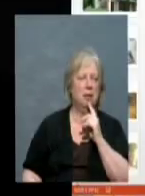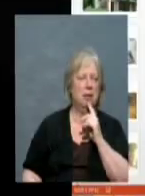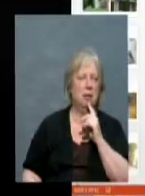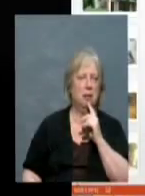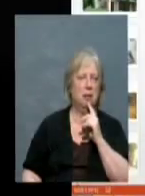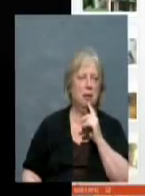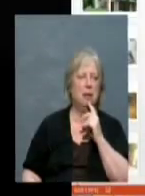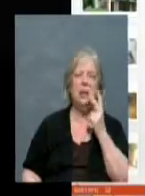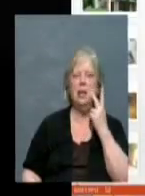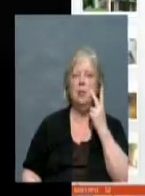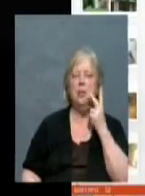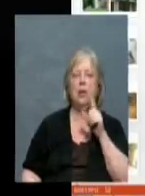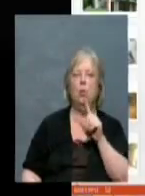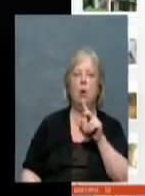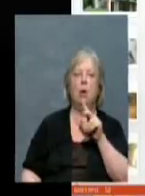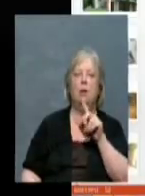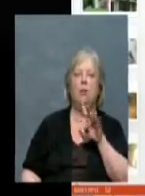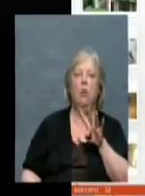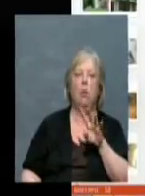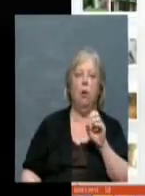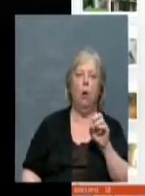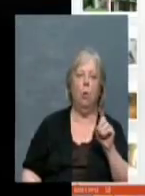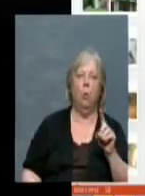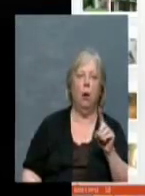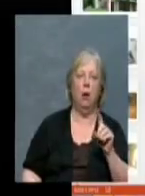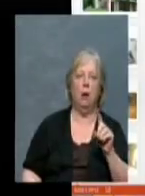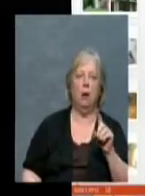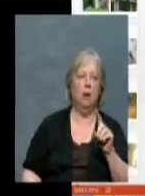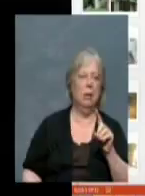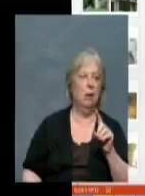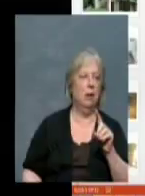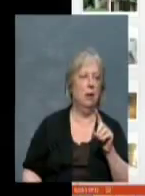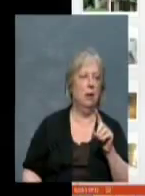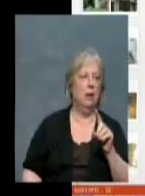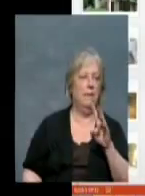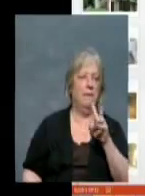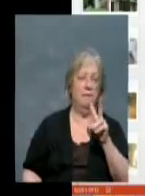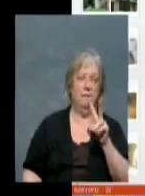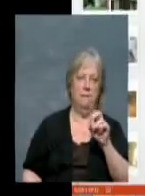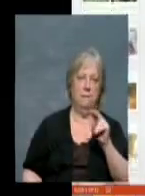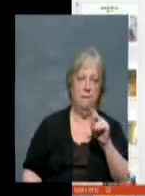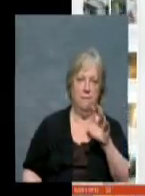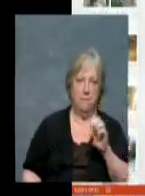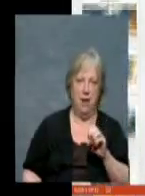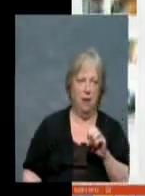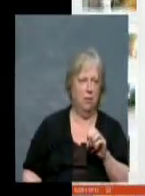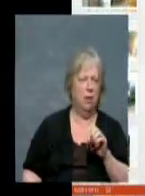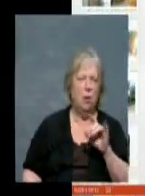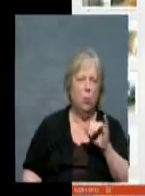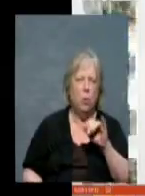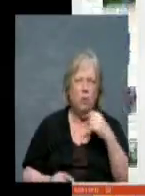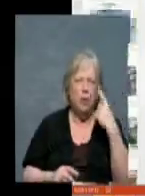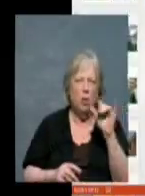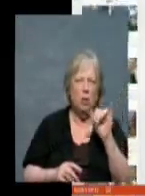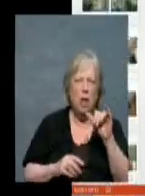Let me see 2401 Vance. 2401 Vance? Yeah, what does it look like in the back?